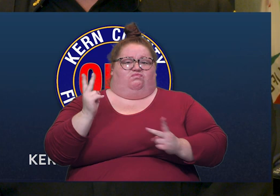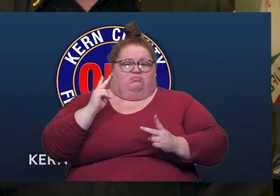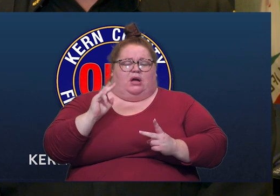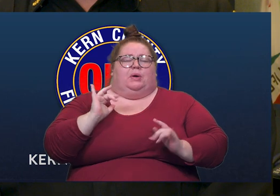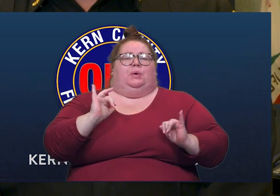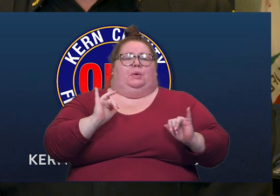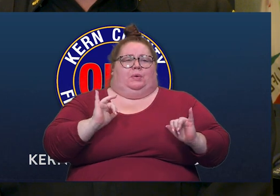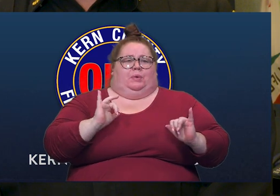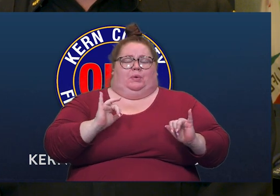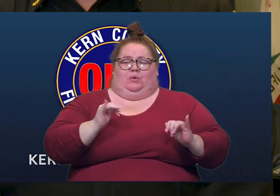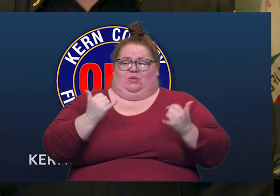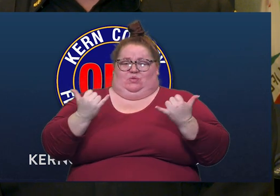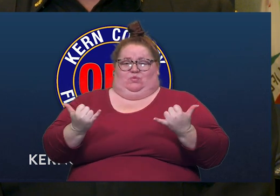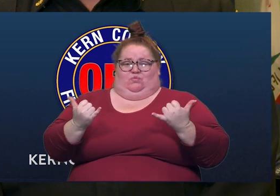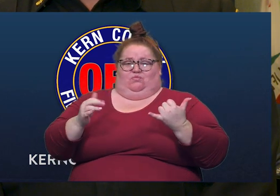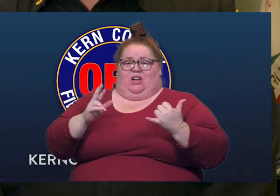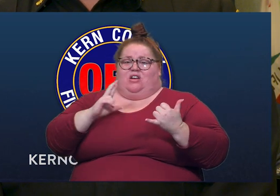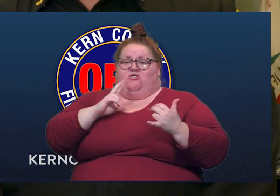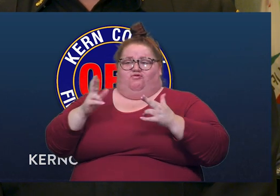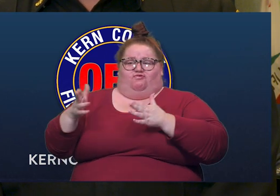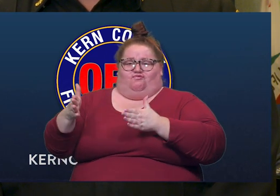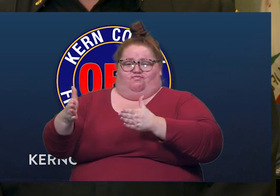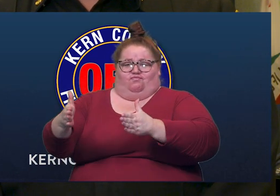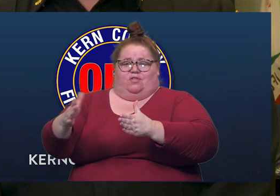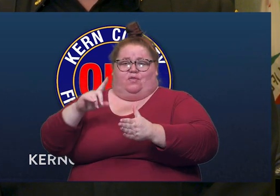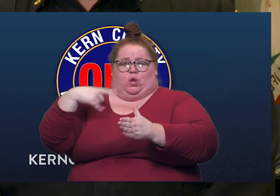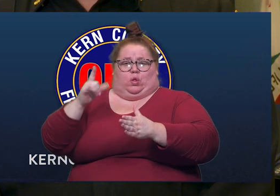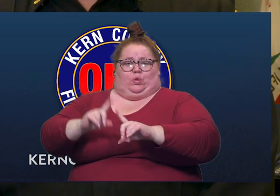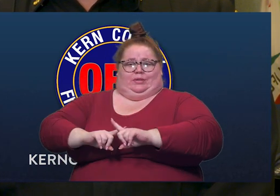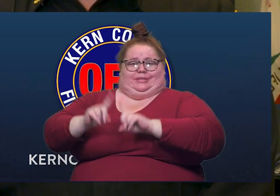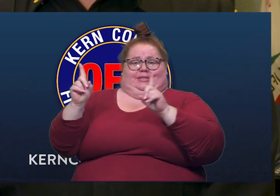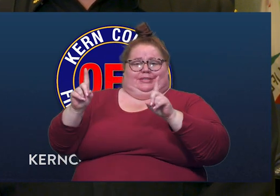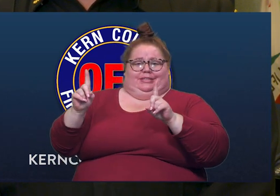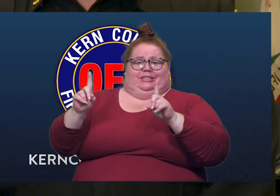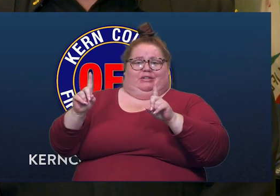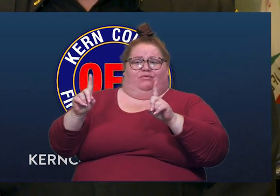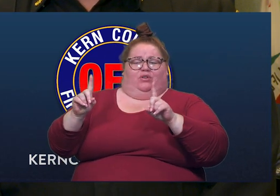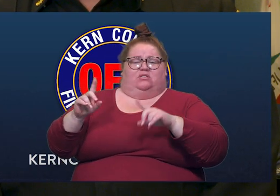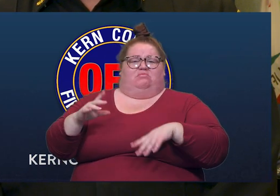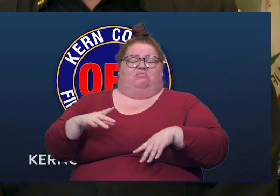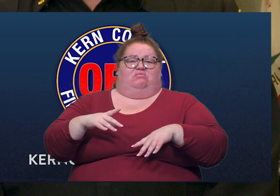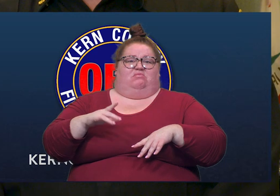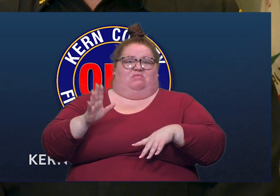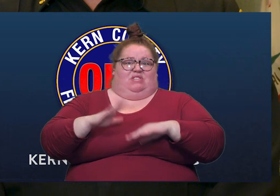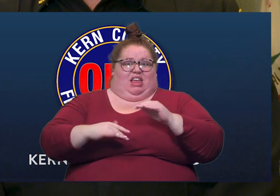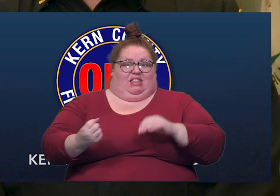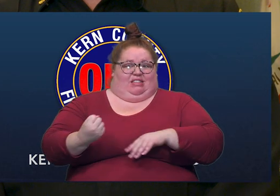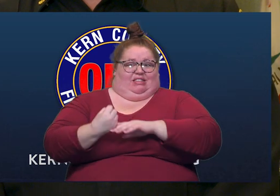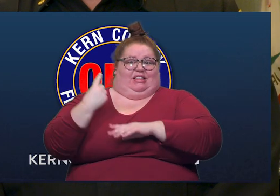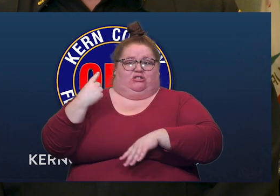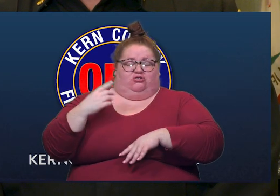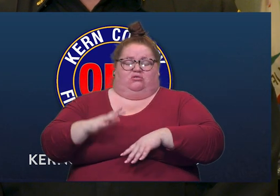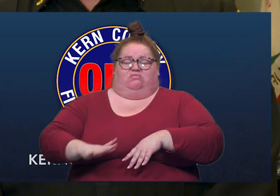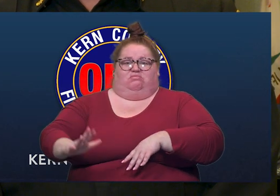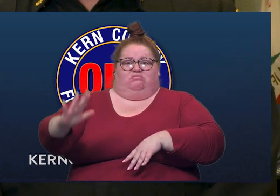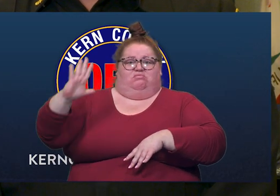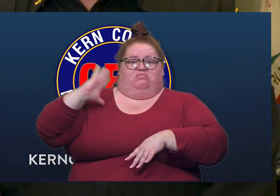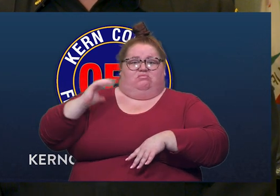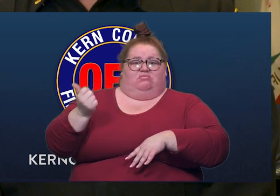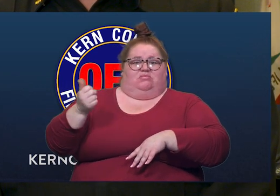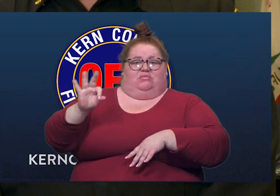look the same as it did in 1983. The river today doesn't look the same as it looked last year. So to clear up any misinformation,